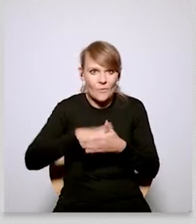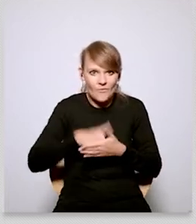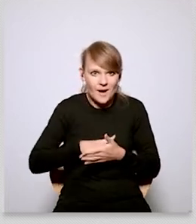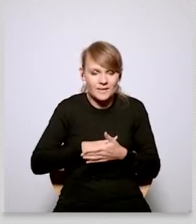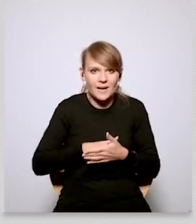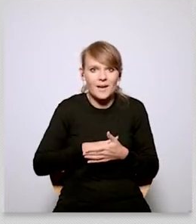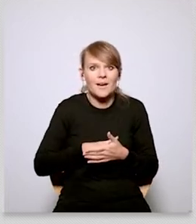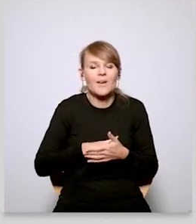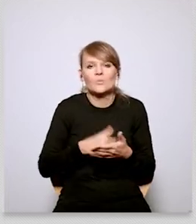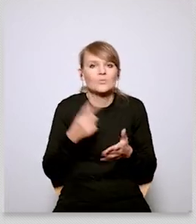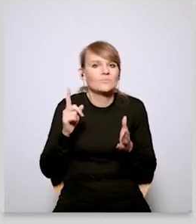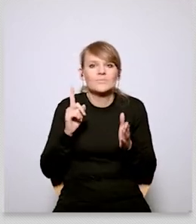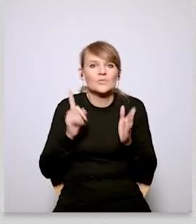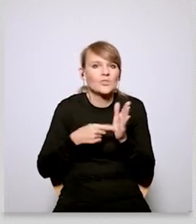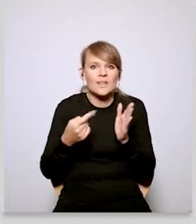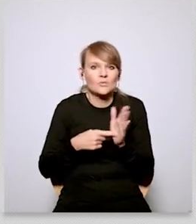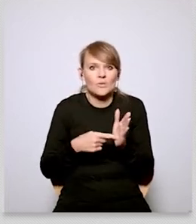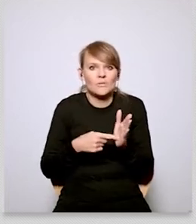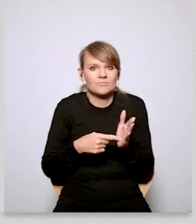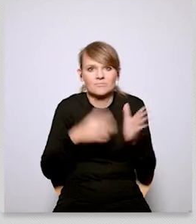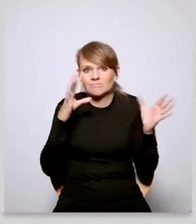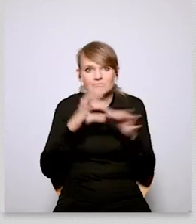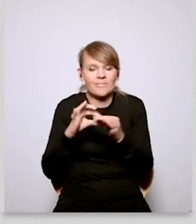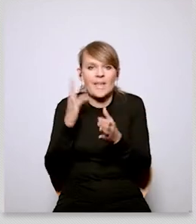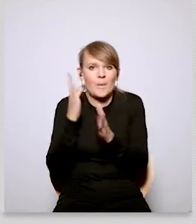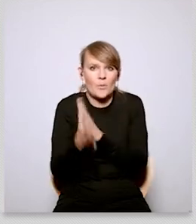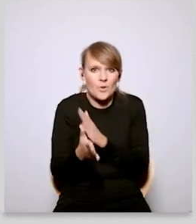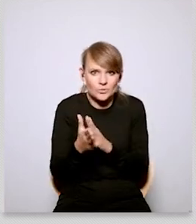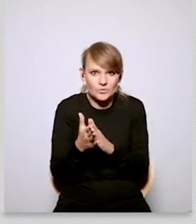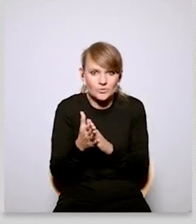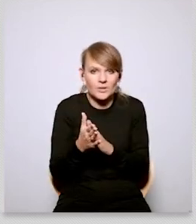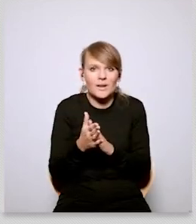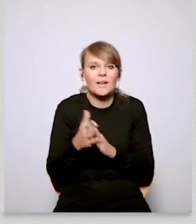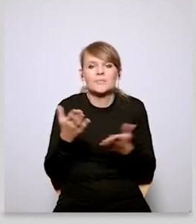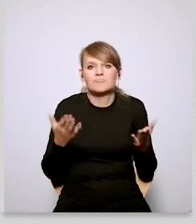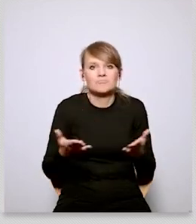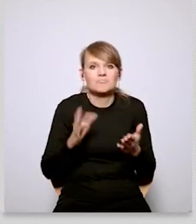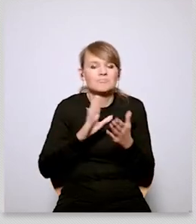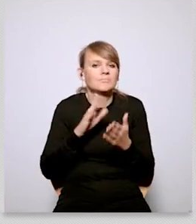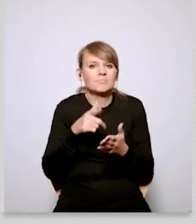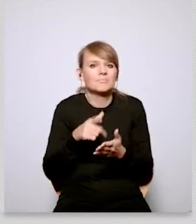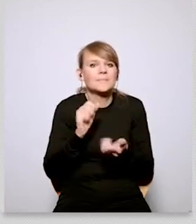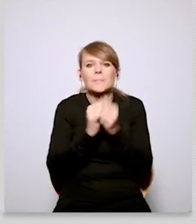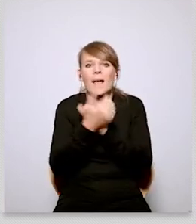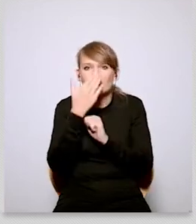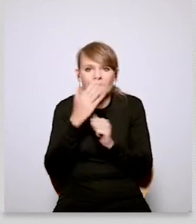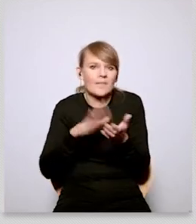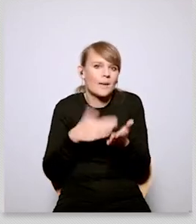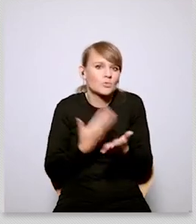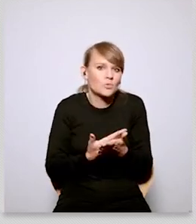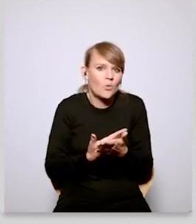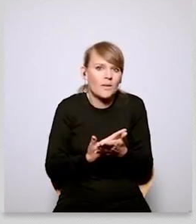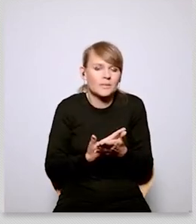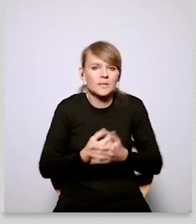are willing to change their behavior but only when it comes to some simple choices so they are